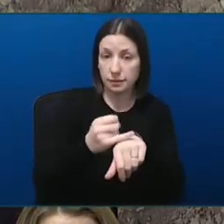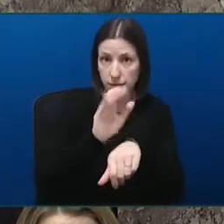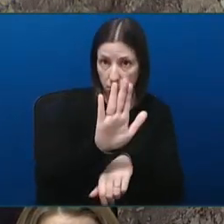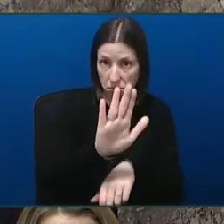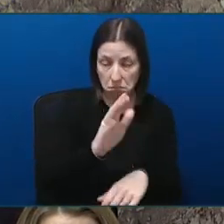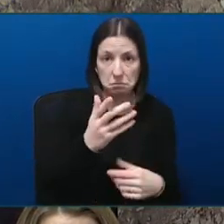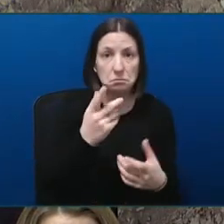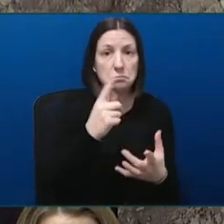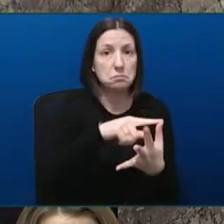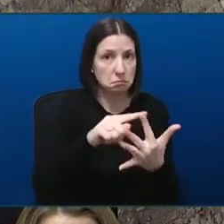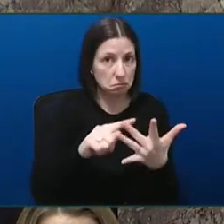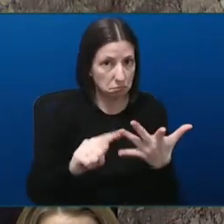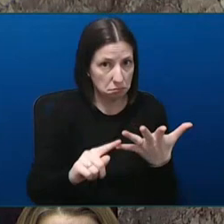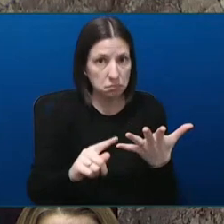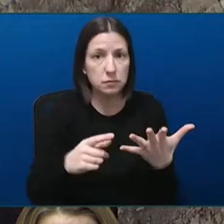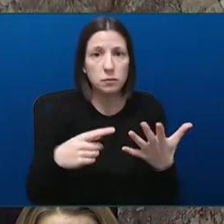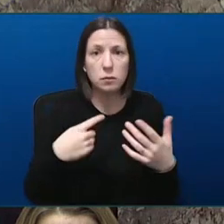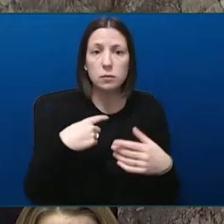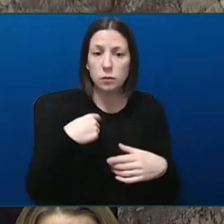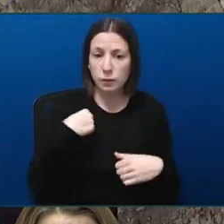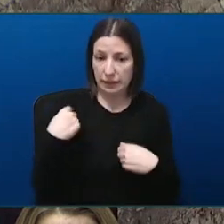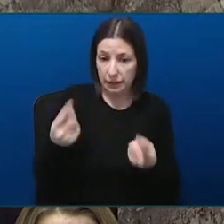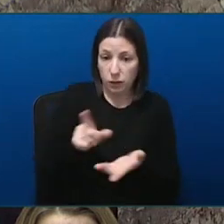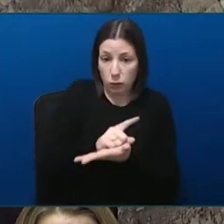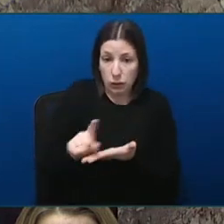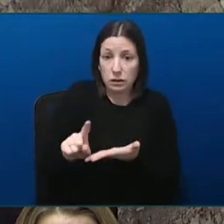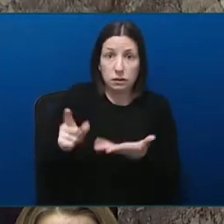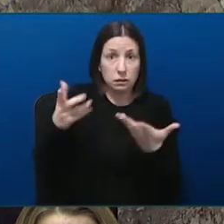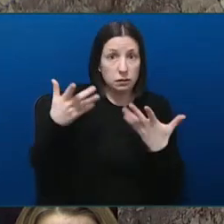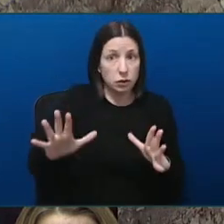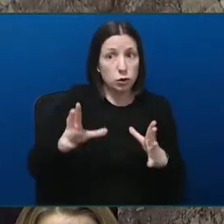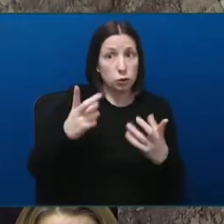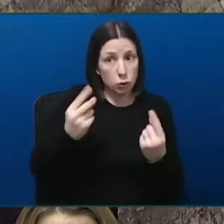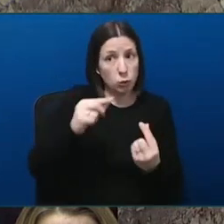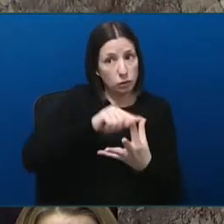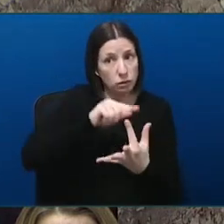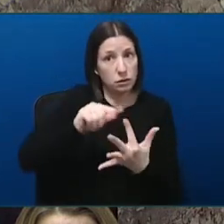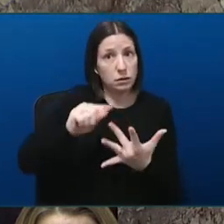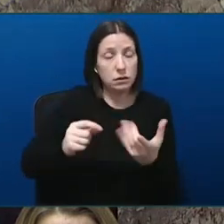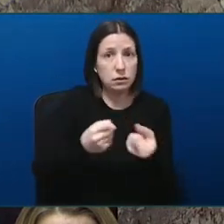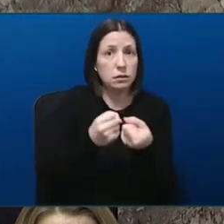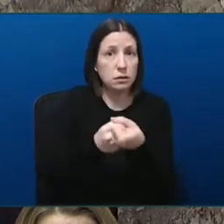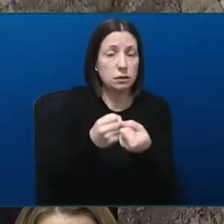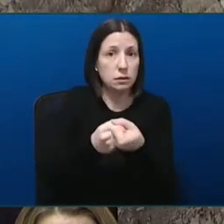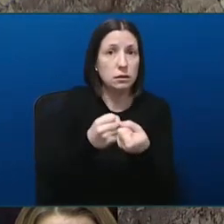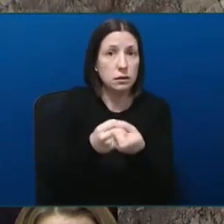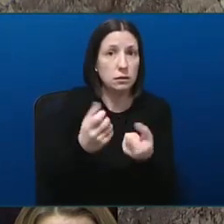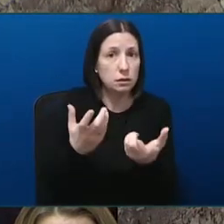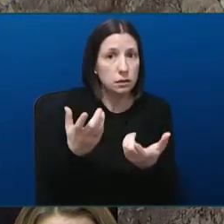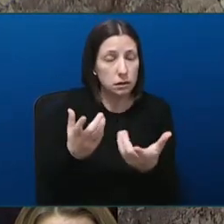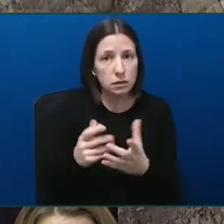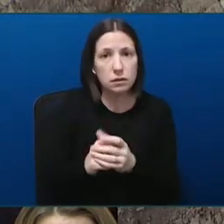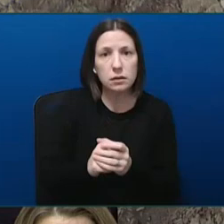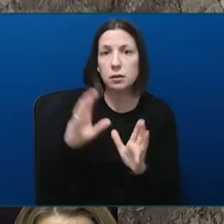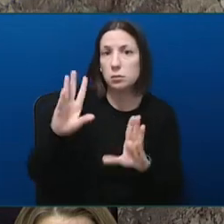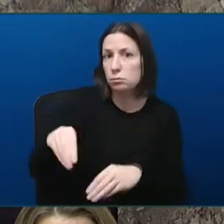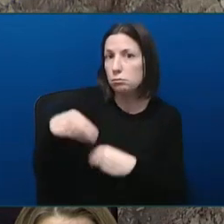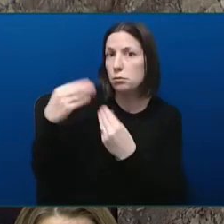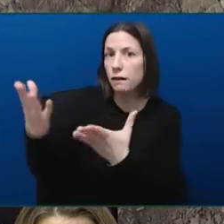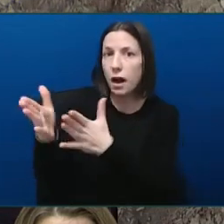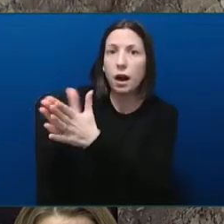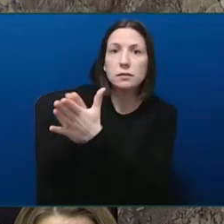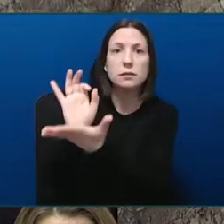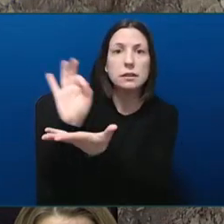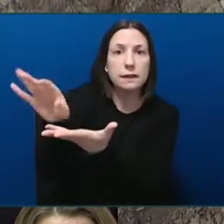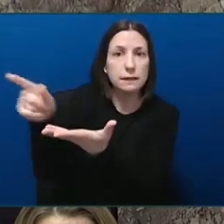taken specific action to support those communities. That means incentives to bring nurses and